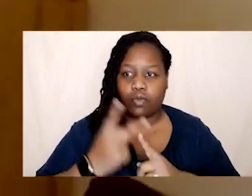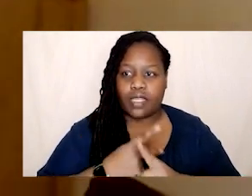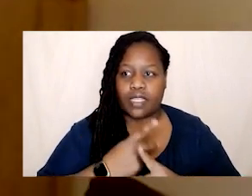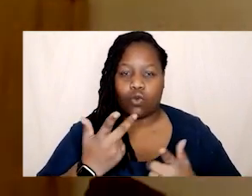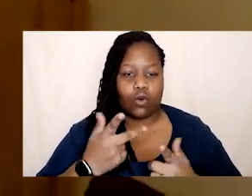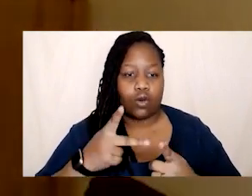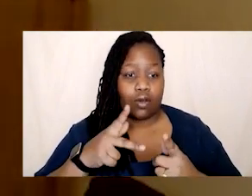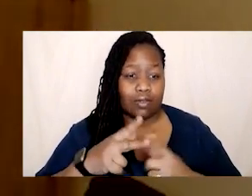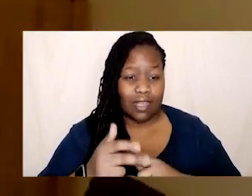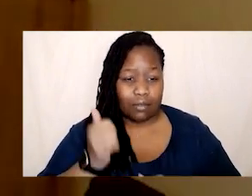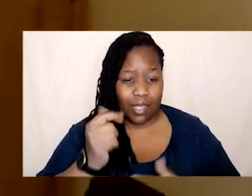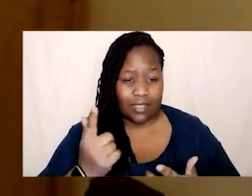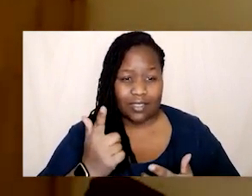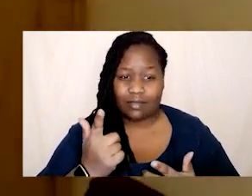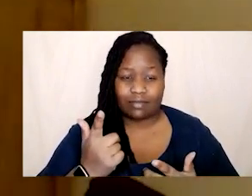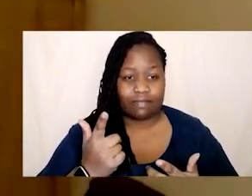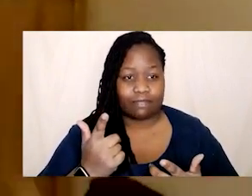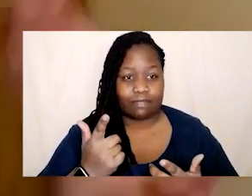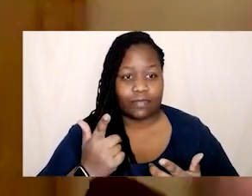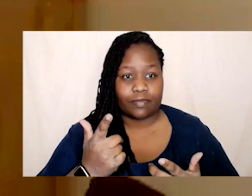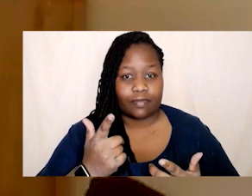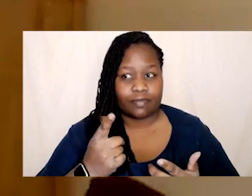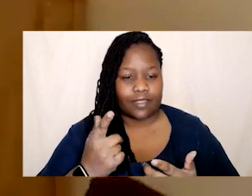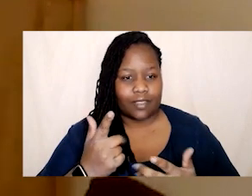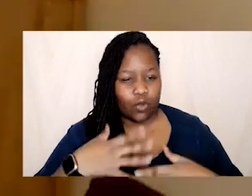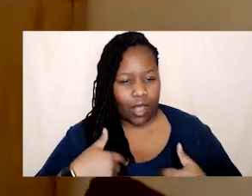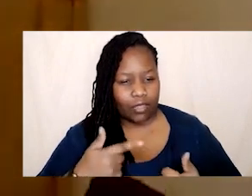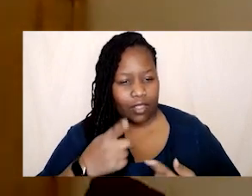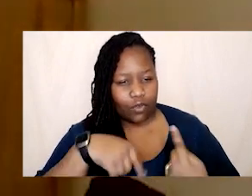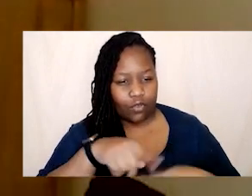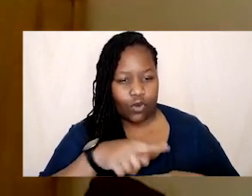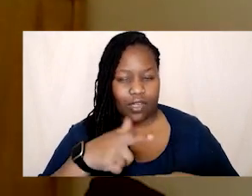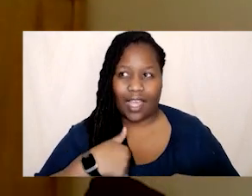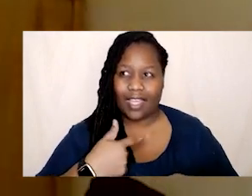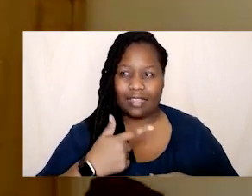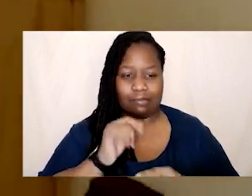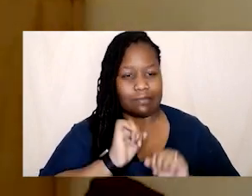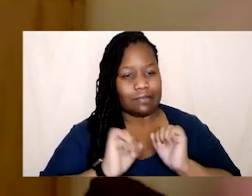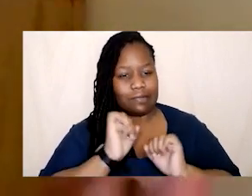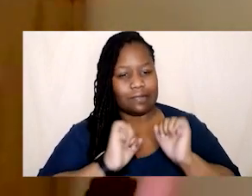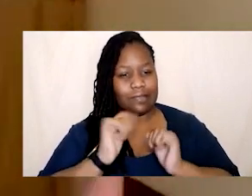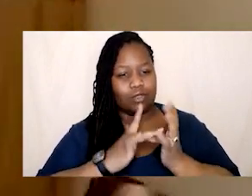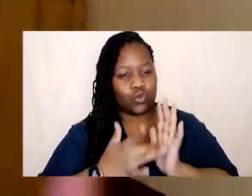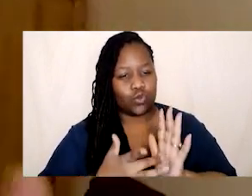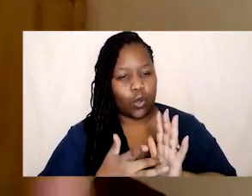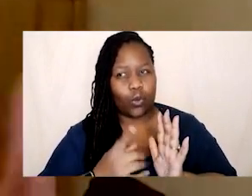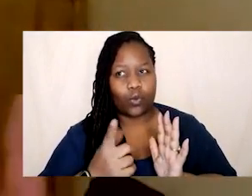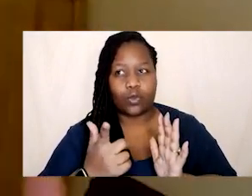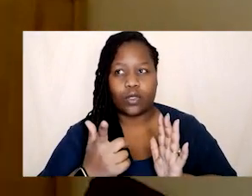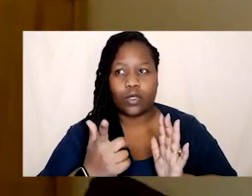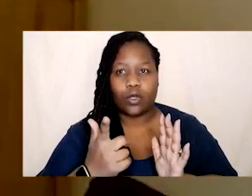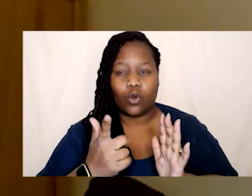involved but it's made me i've been very hesitant to show to up to this to decide